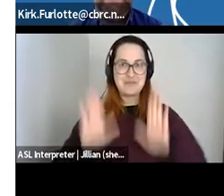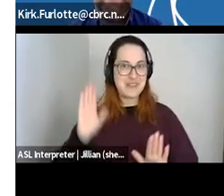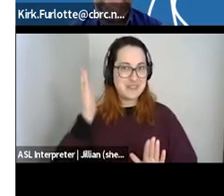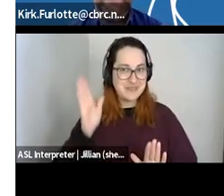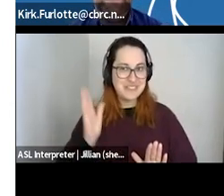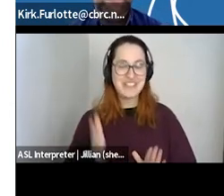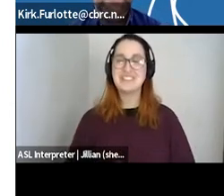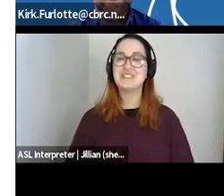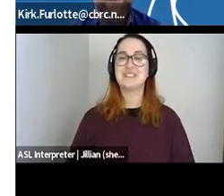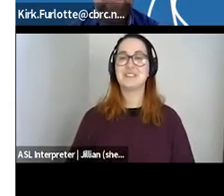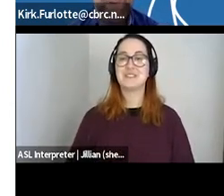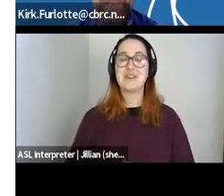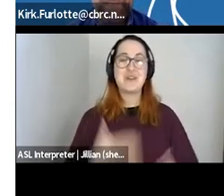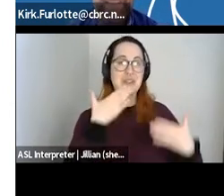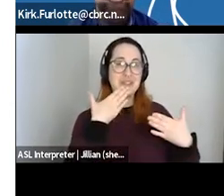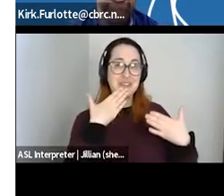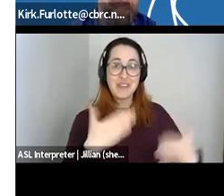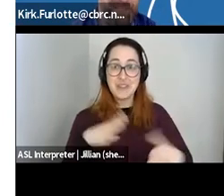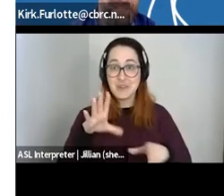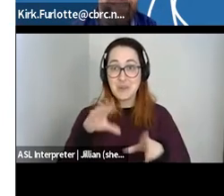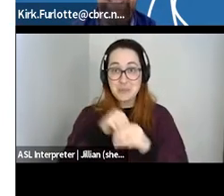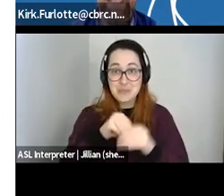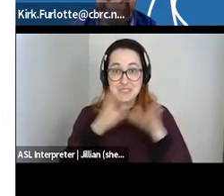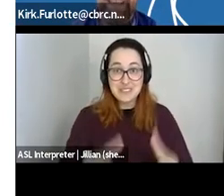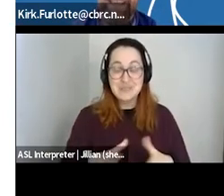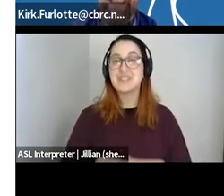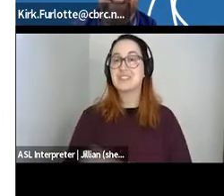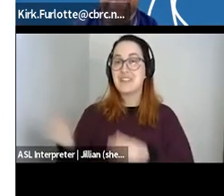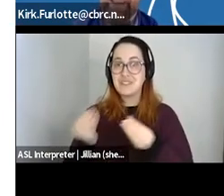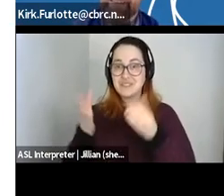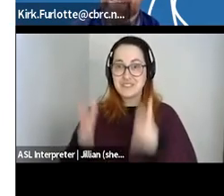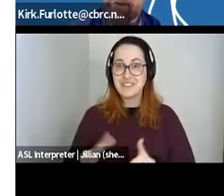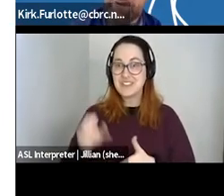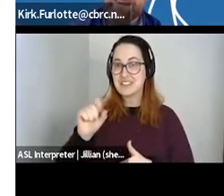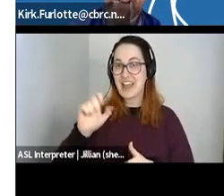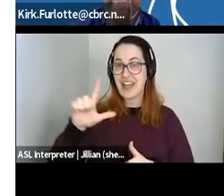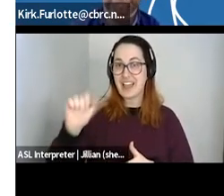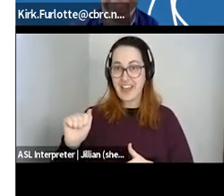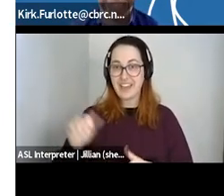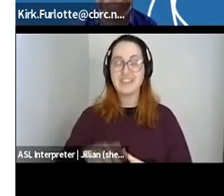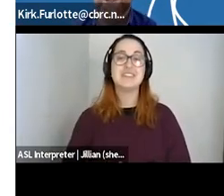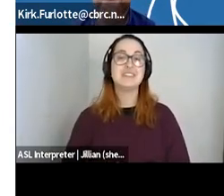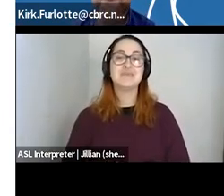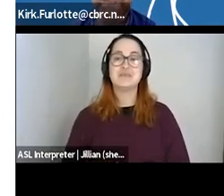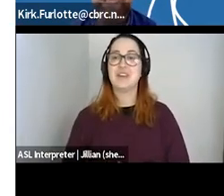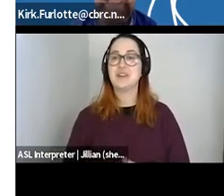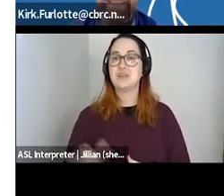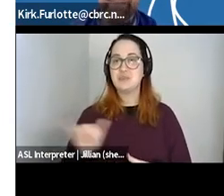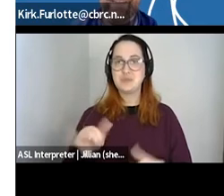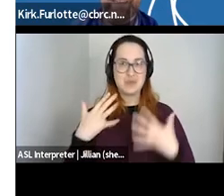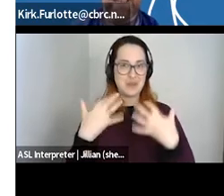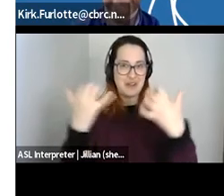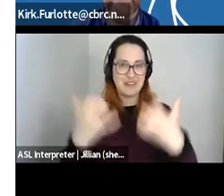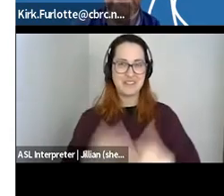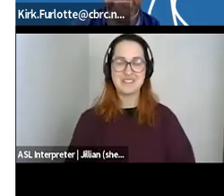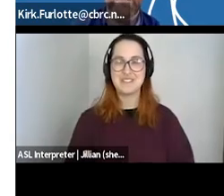behalf of CBRC, thanks to our Pivot participants, our facilitator Stella, Seth, our panelists and moderator, and of course to all of you who are attending this